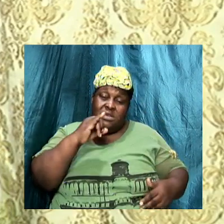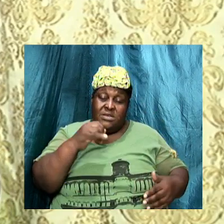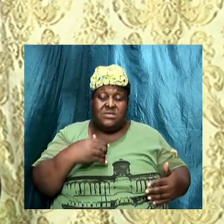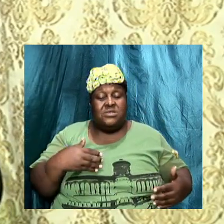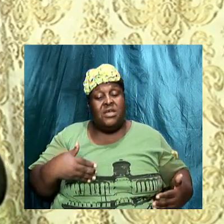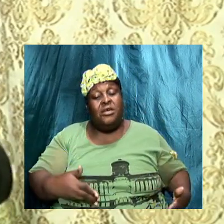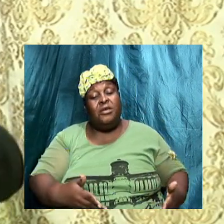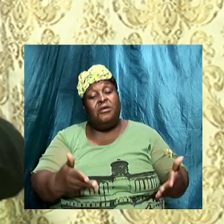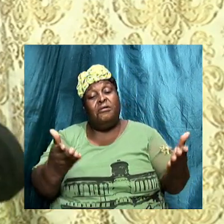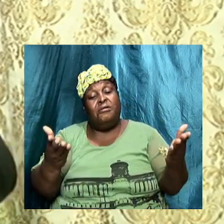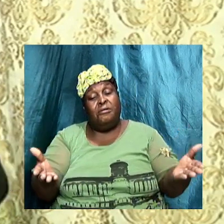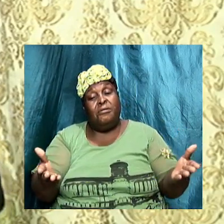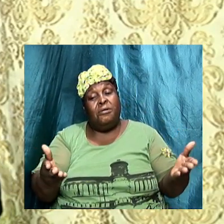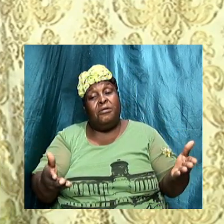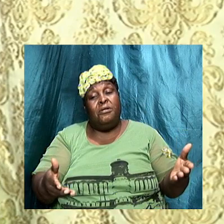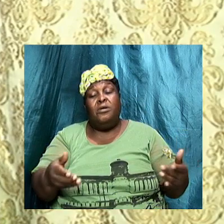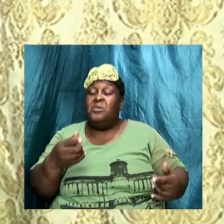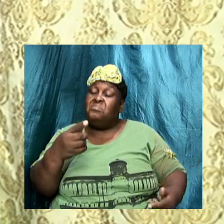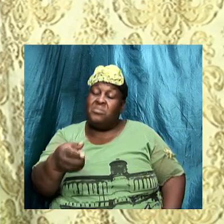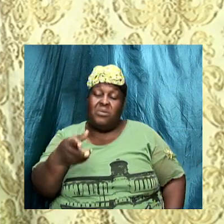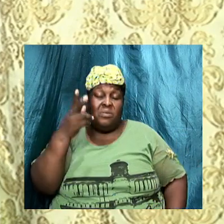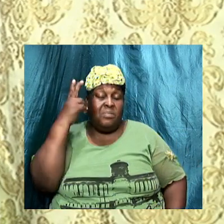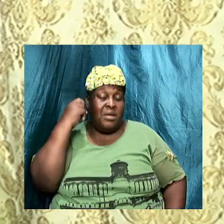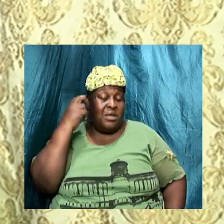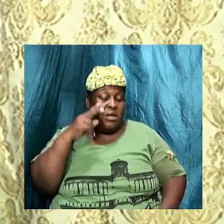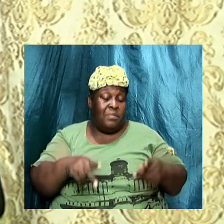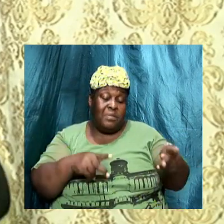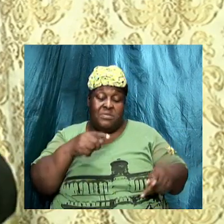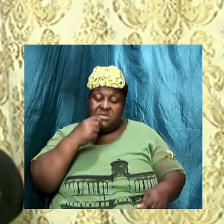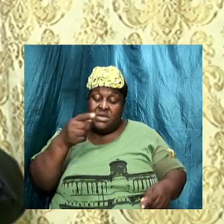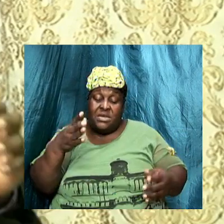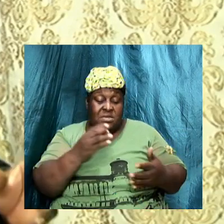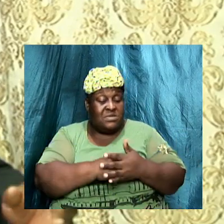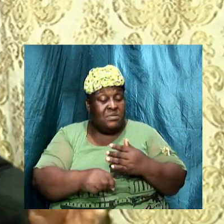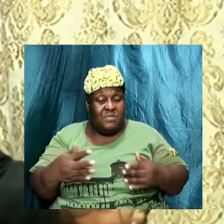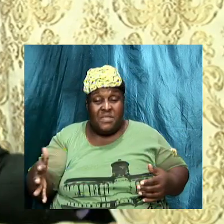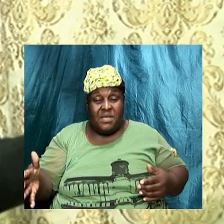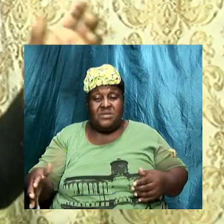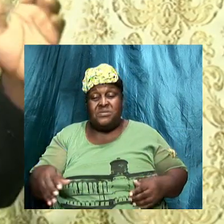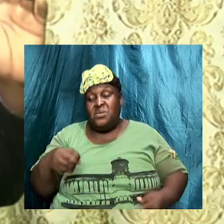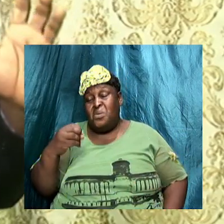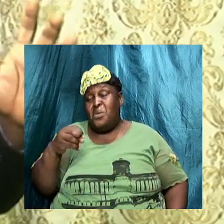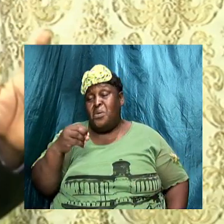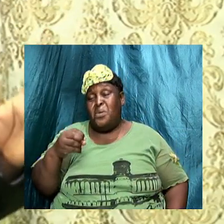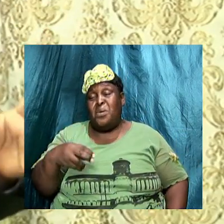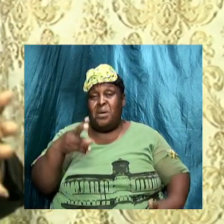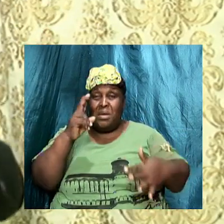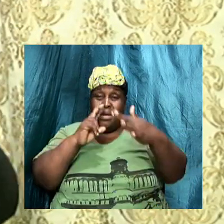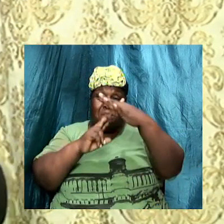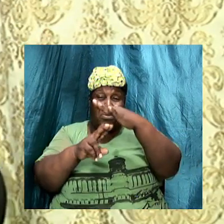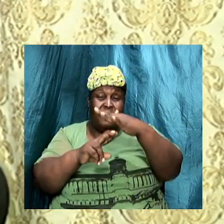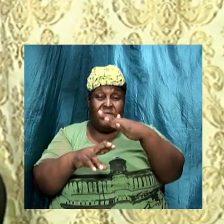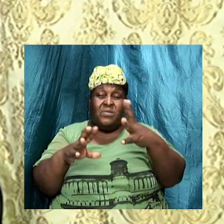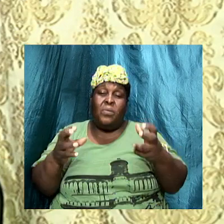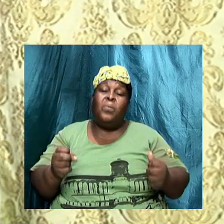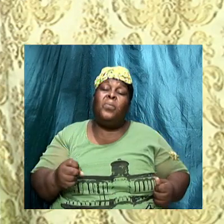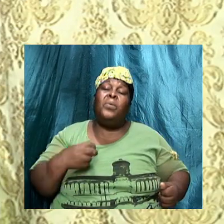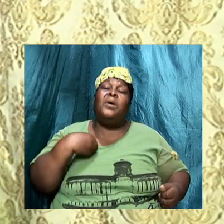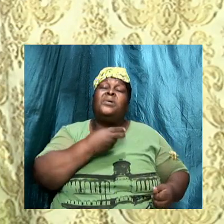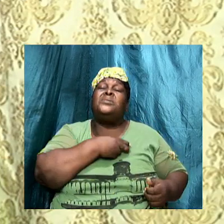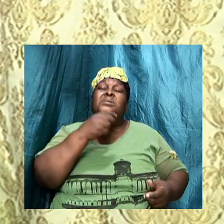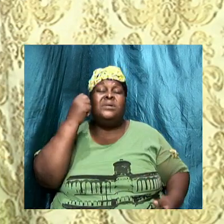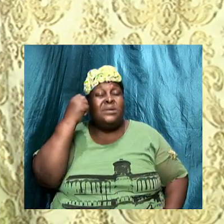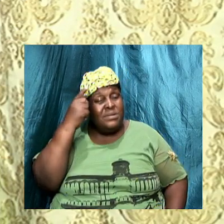you might be hearing some people saying some things and you say oh yes this person is prophet so and so I want us to